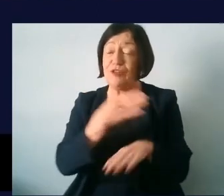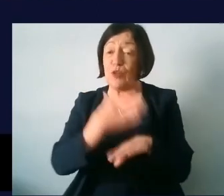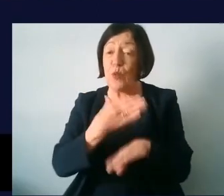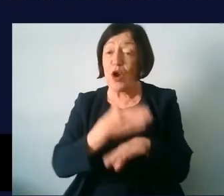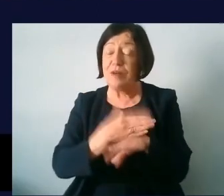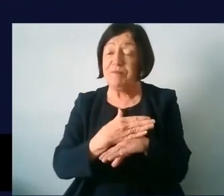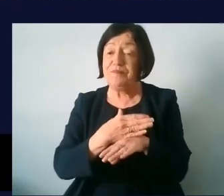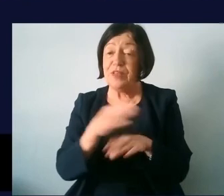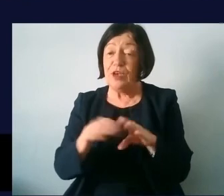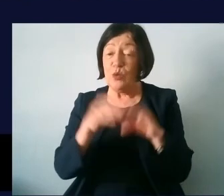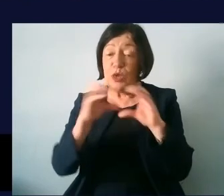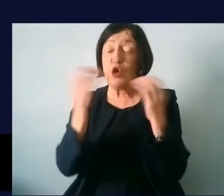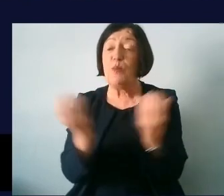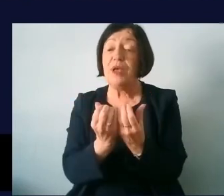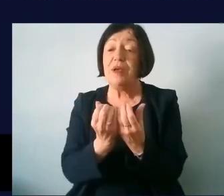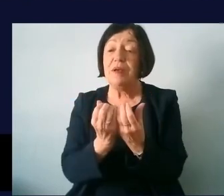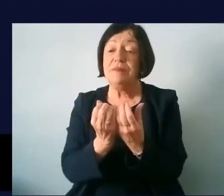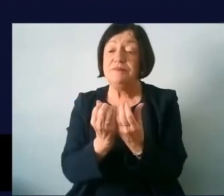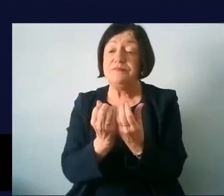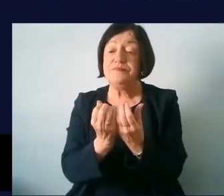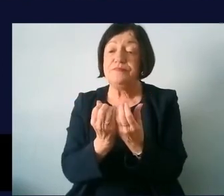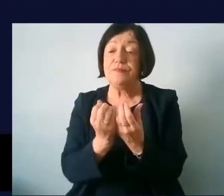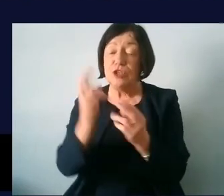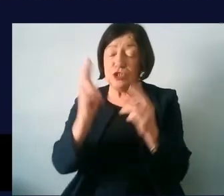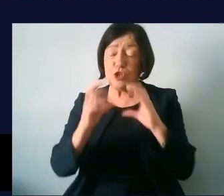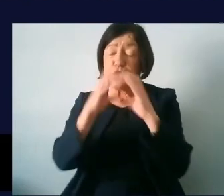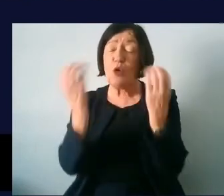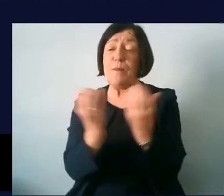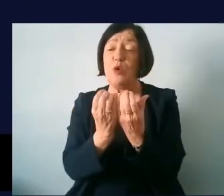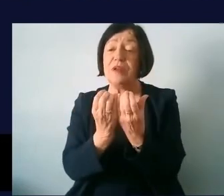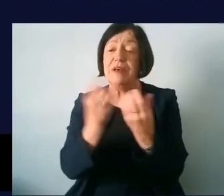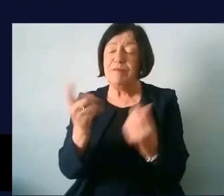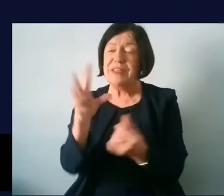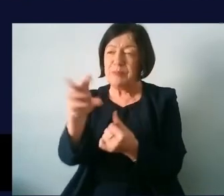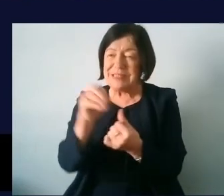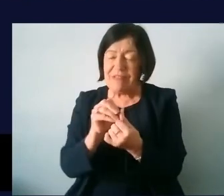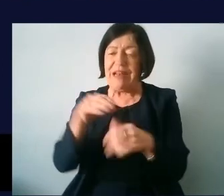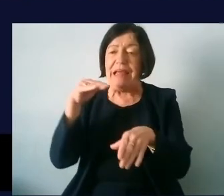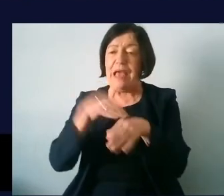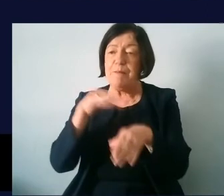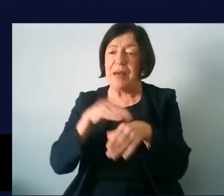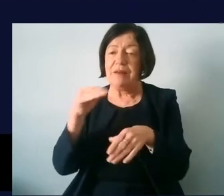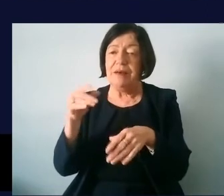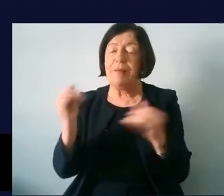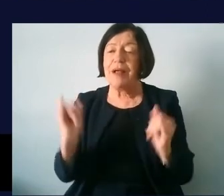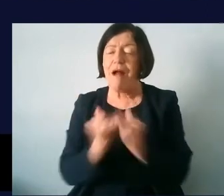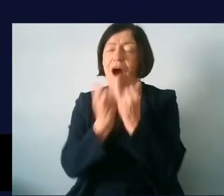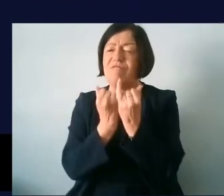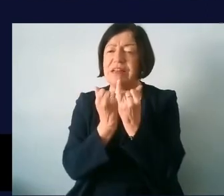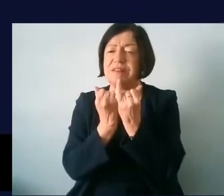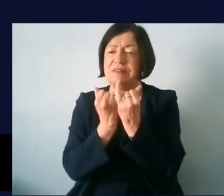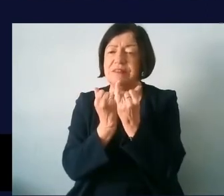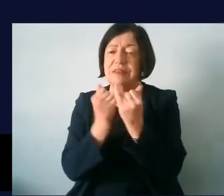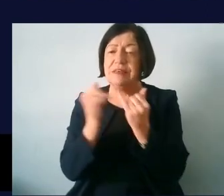done with communities should the communities who've been specifically impacted by conflict do they need